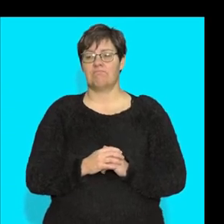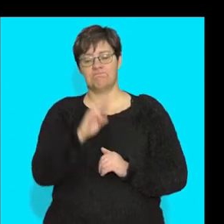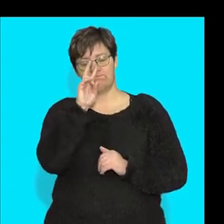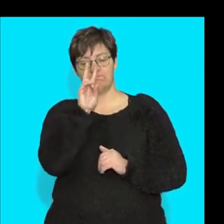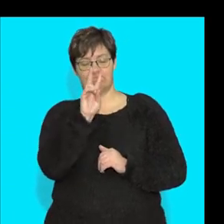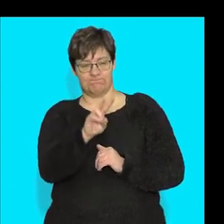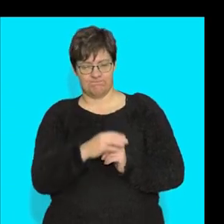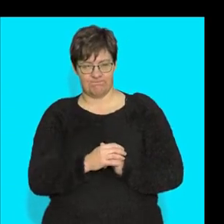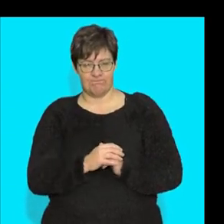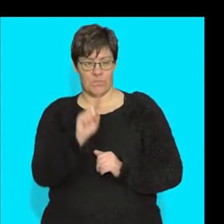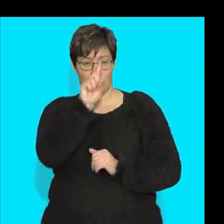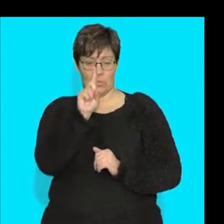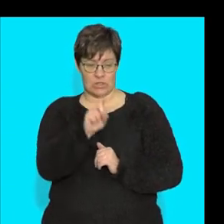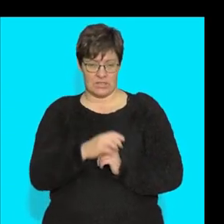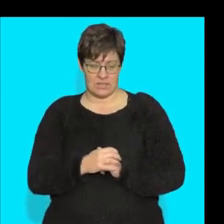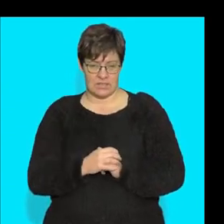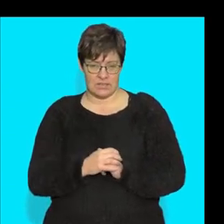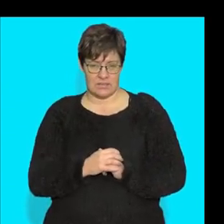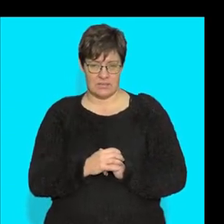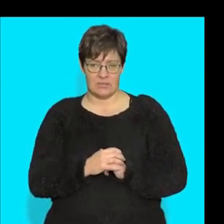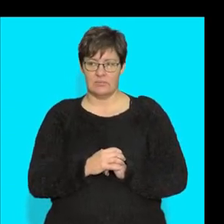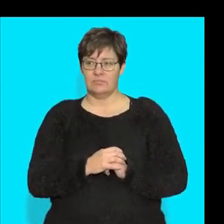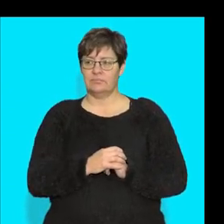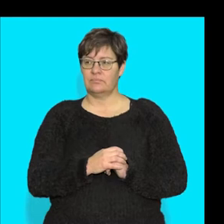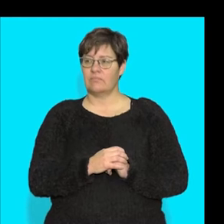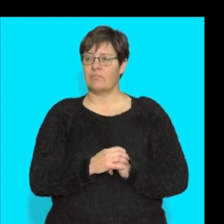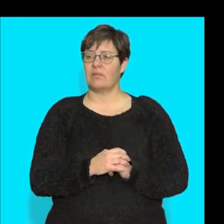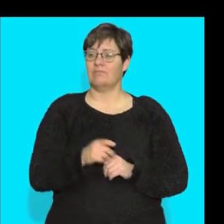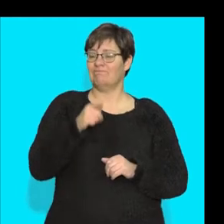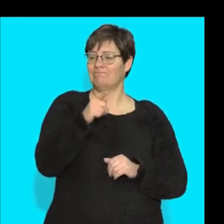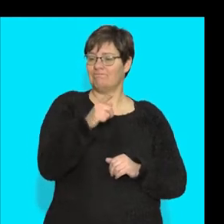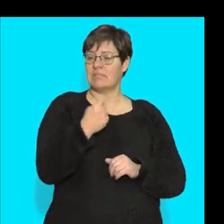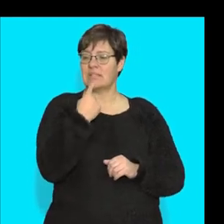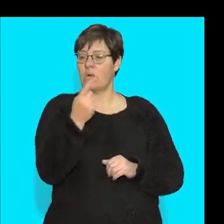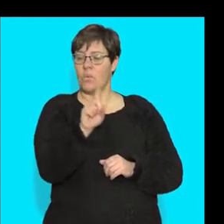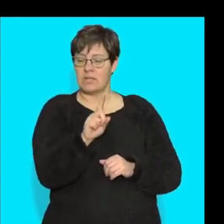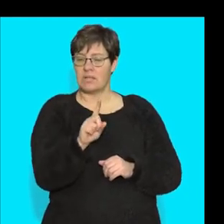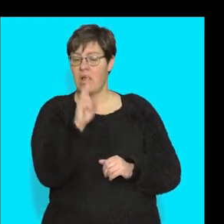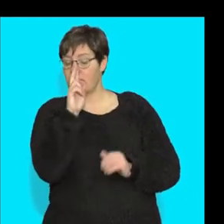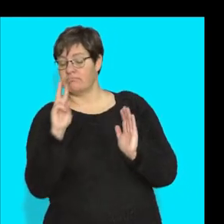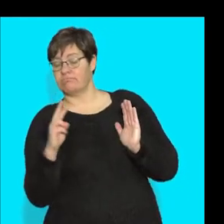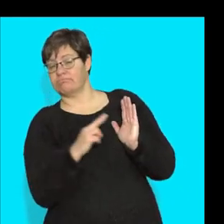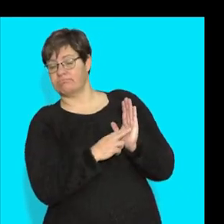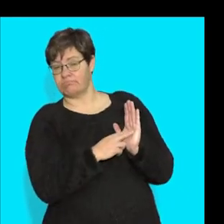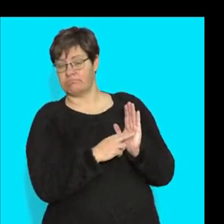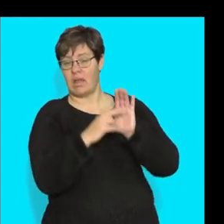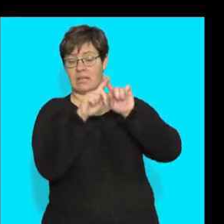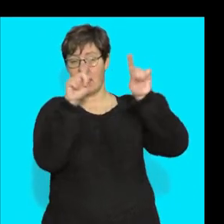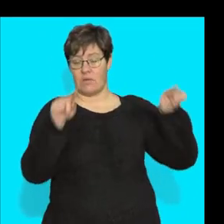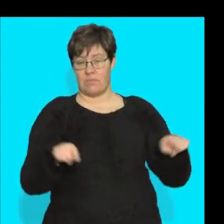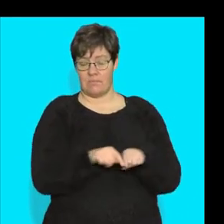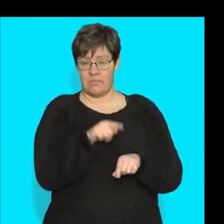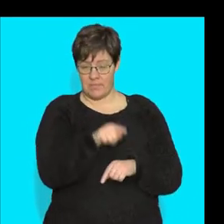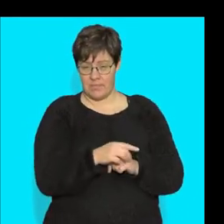let's have a look at a question on the epithelial. Now, here it says here, study the diagram below